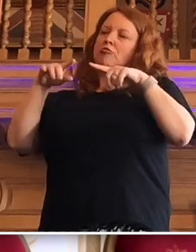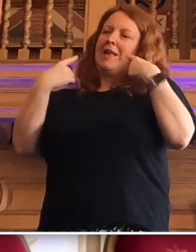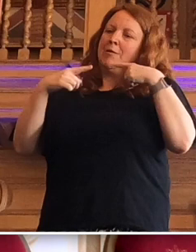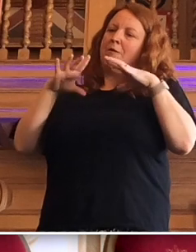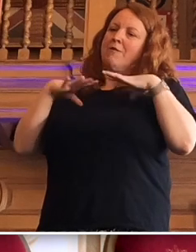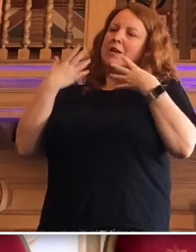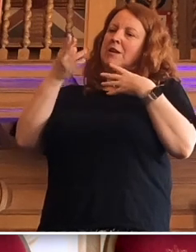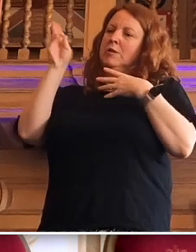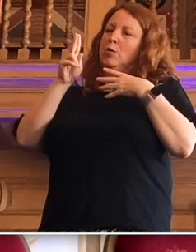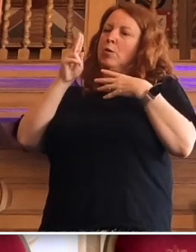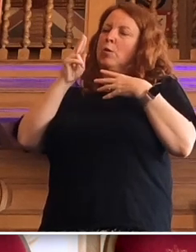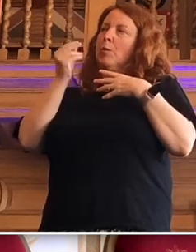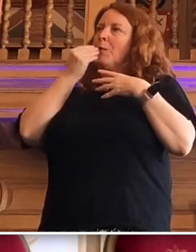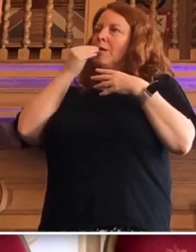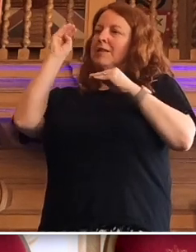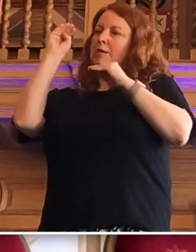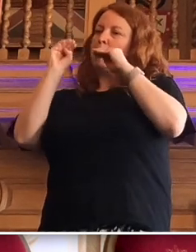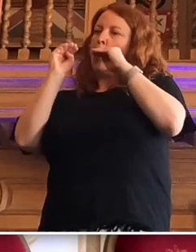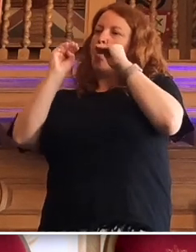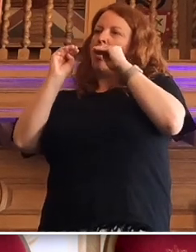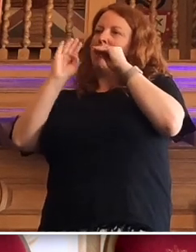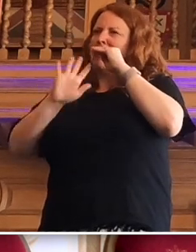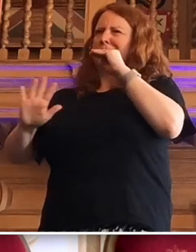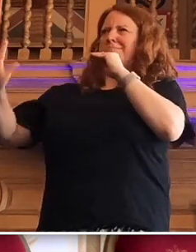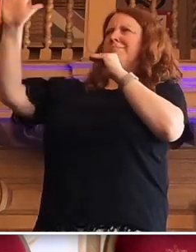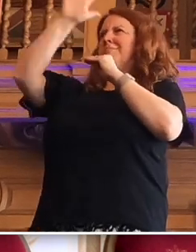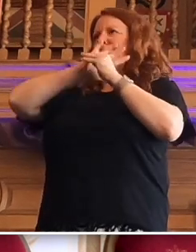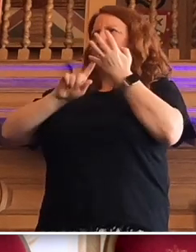and the average is smaller than the rest of the country.